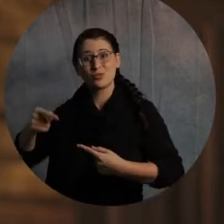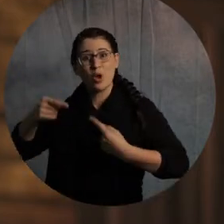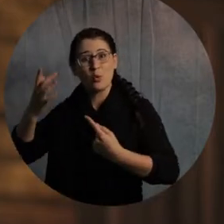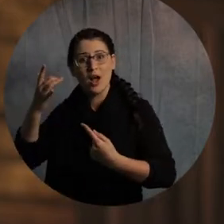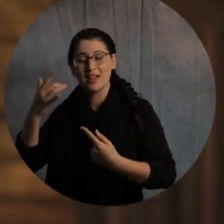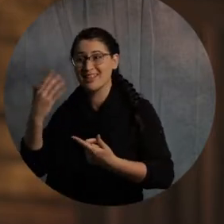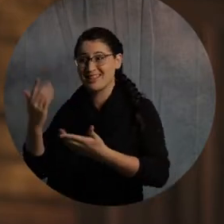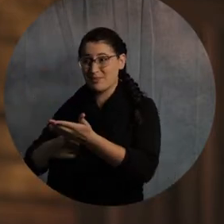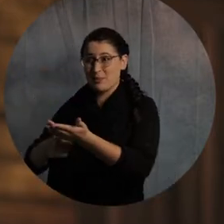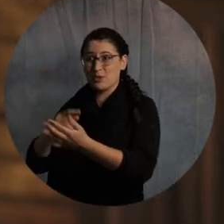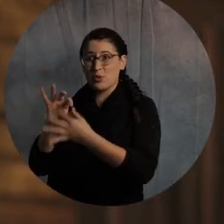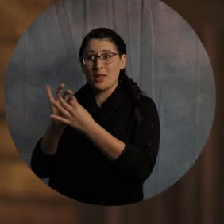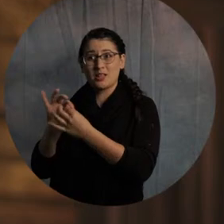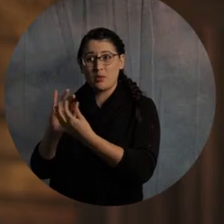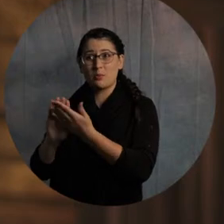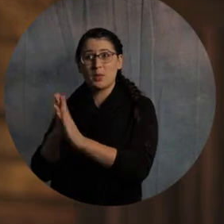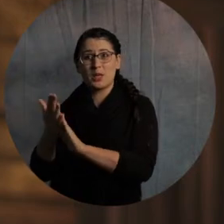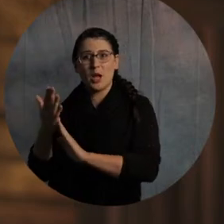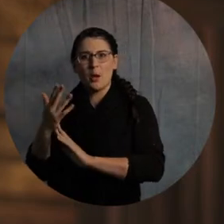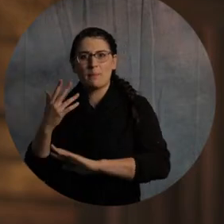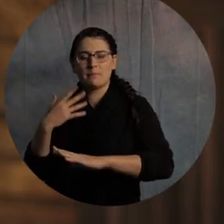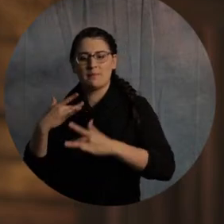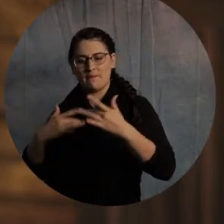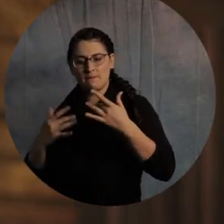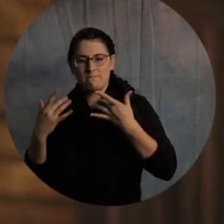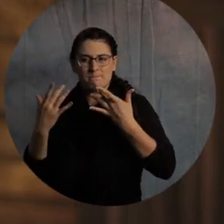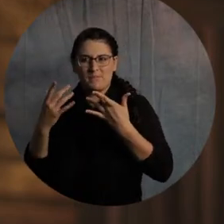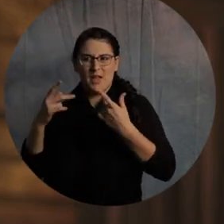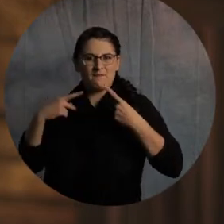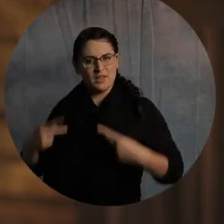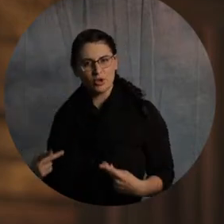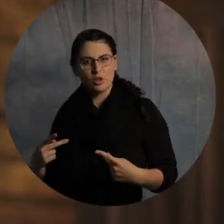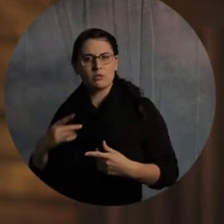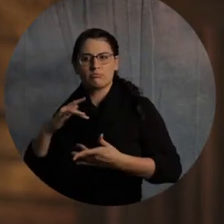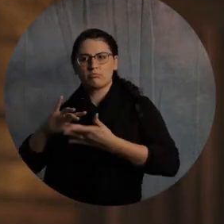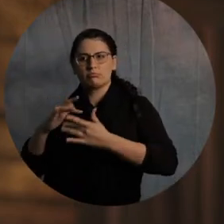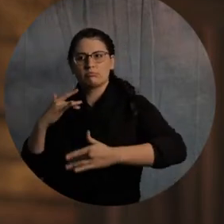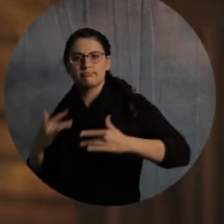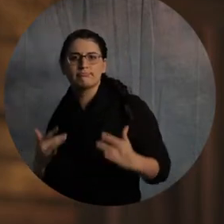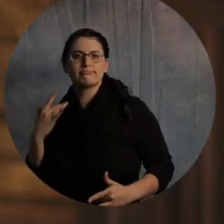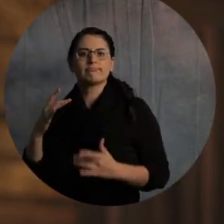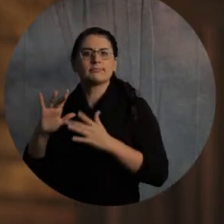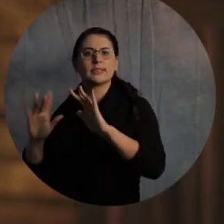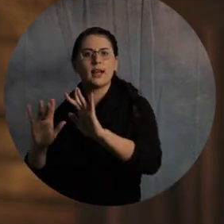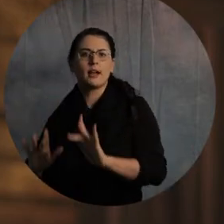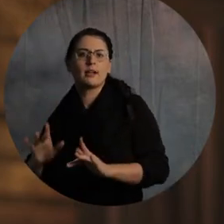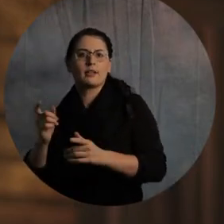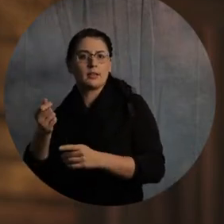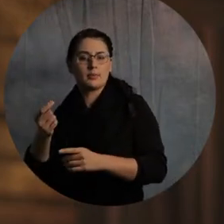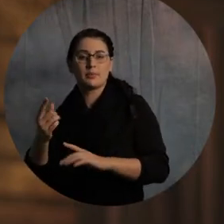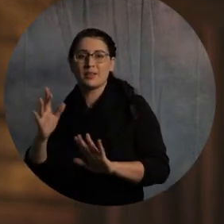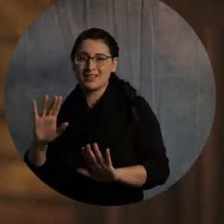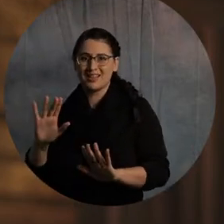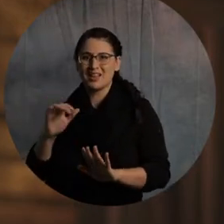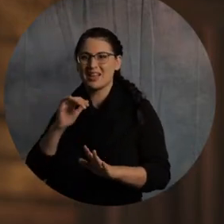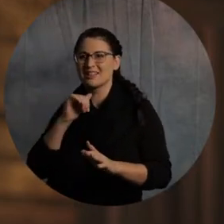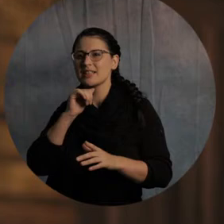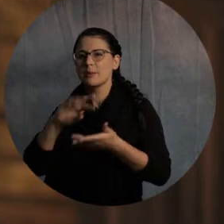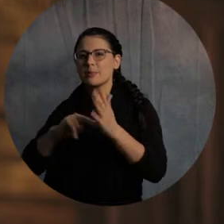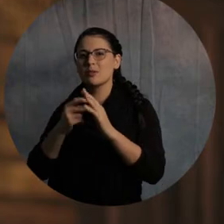Now, it wouldn't get sexual in the sense of the worldly definition of it, but it got physical.